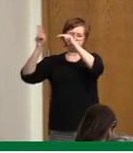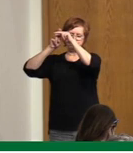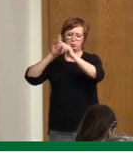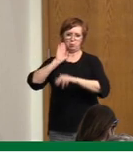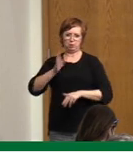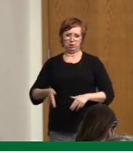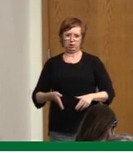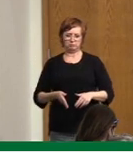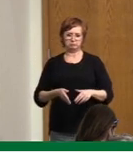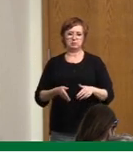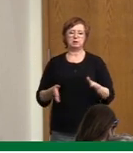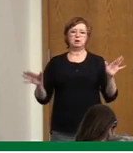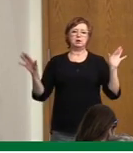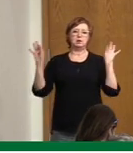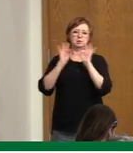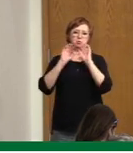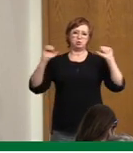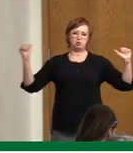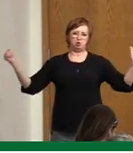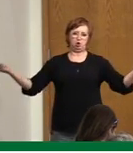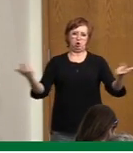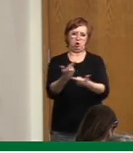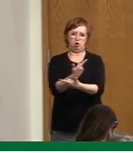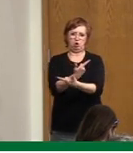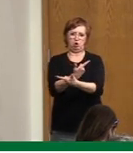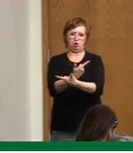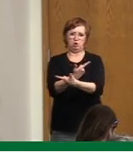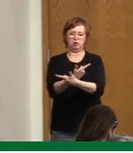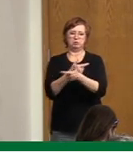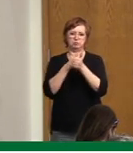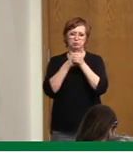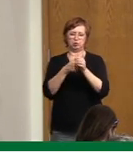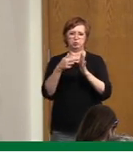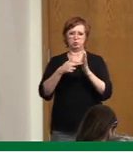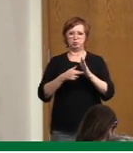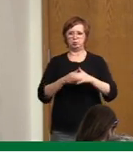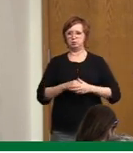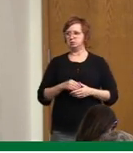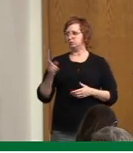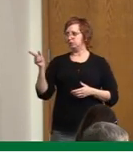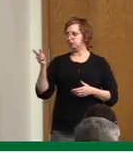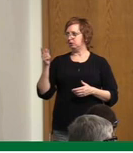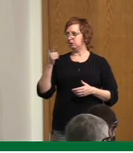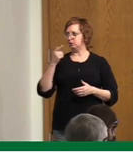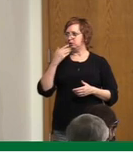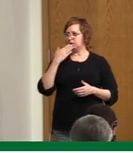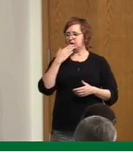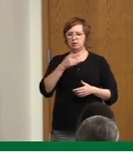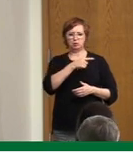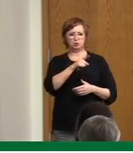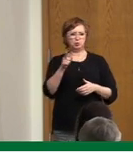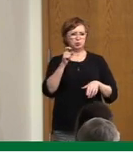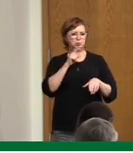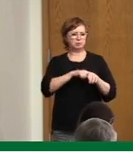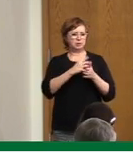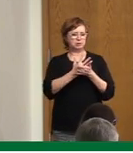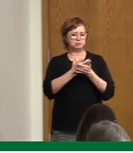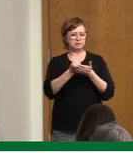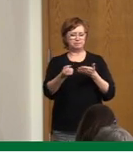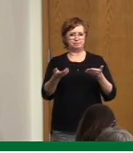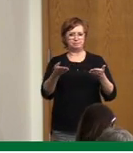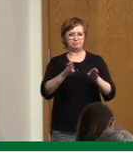consistent and diligent with doing all the measures that are in place right now. And with that, thanks everyone. That concludes